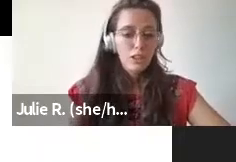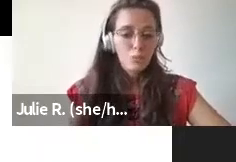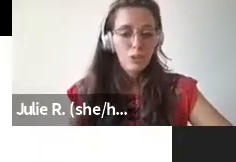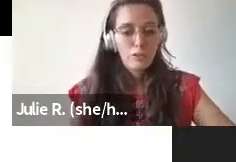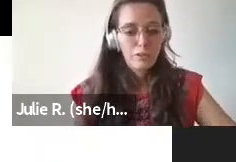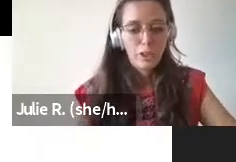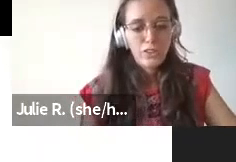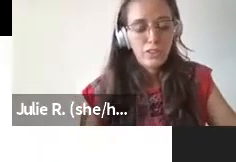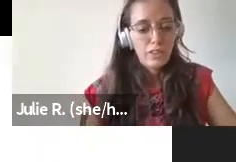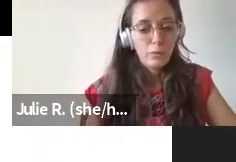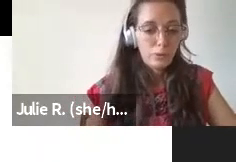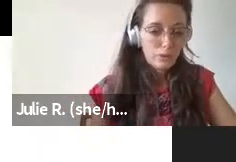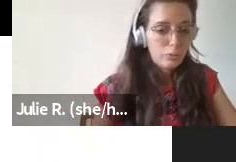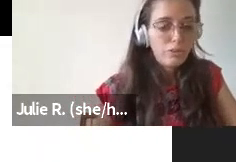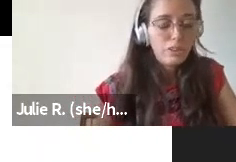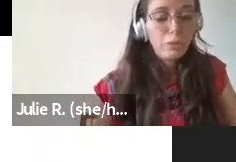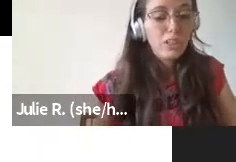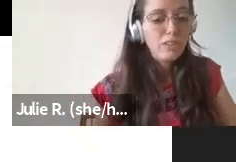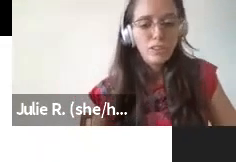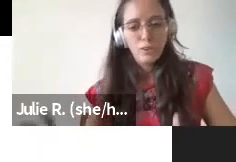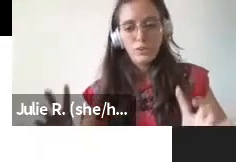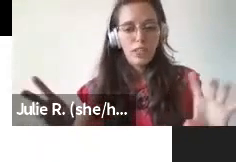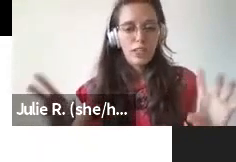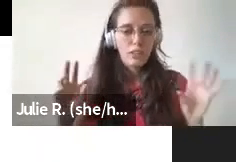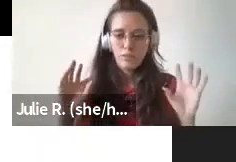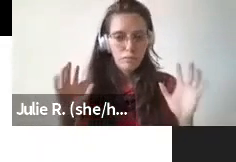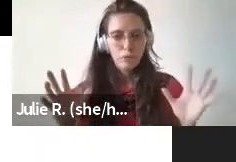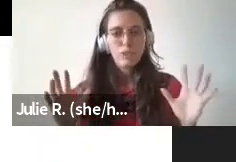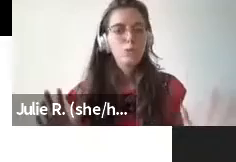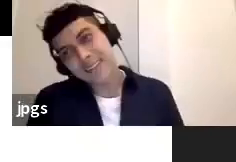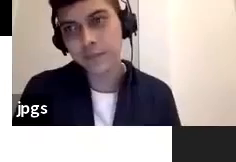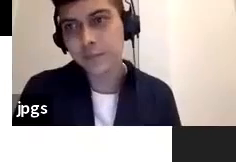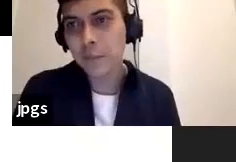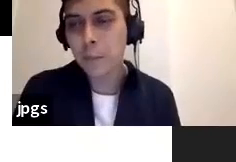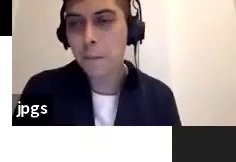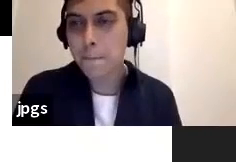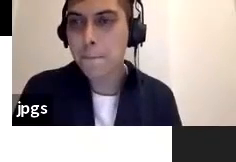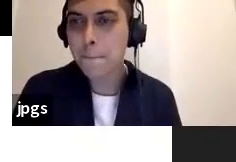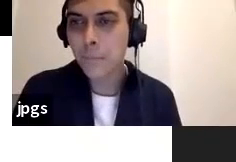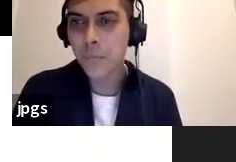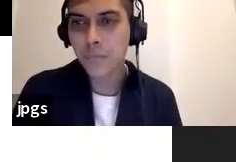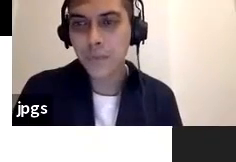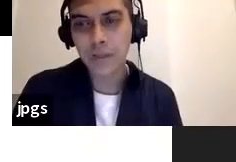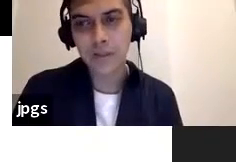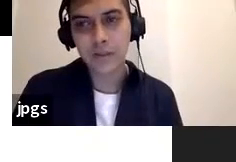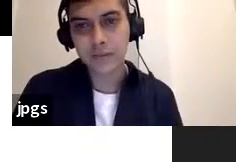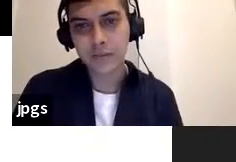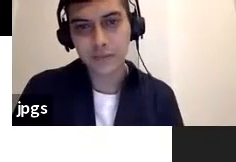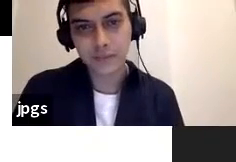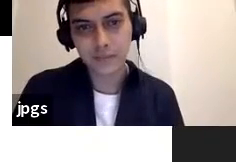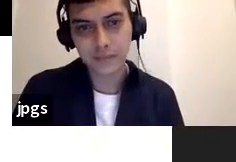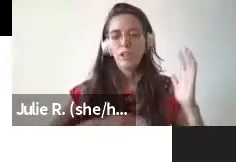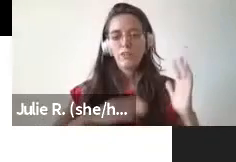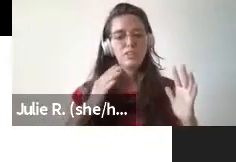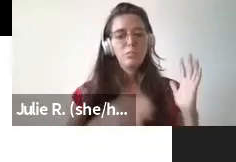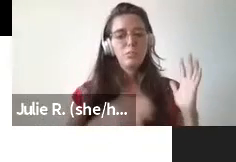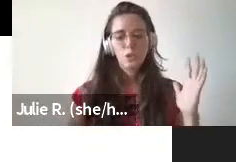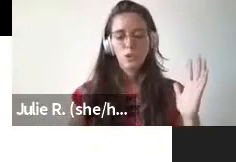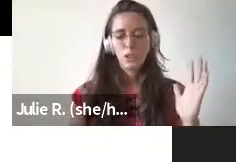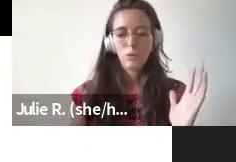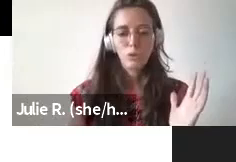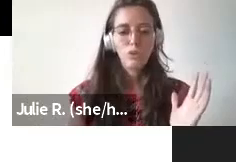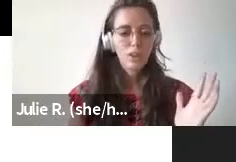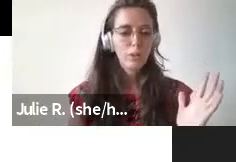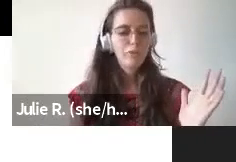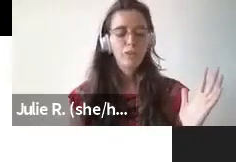right there are other types of content than books and movies but even if you take books and movies for example um there is also a